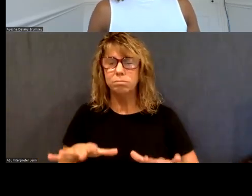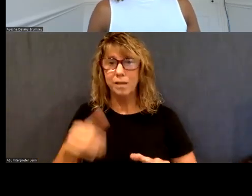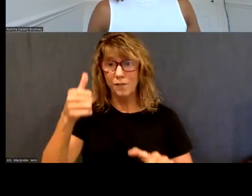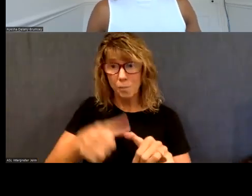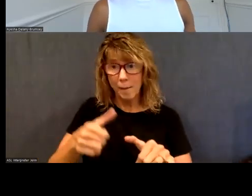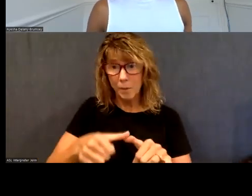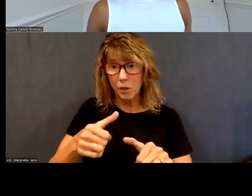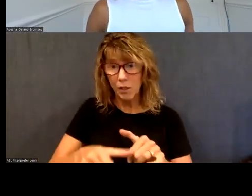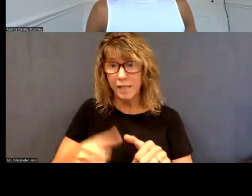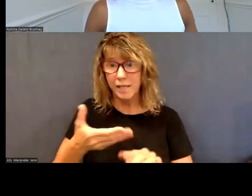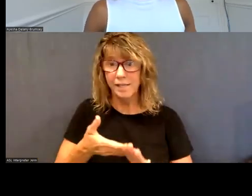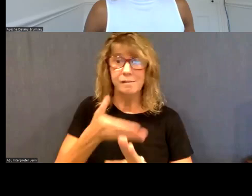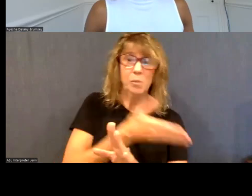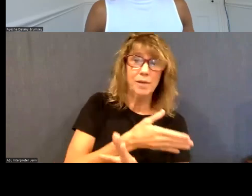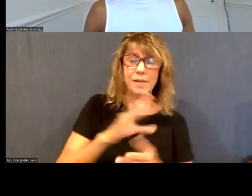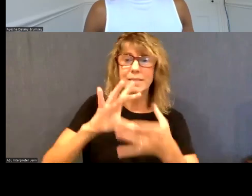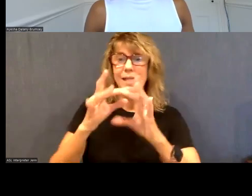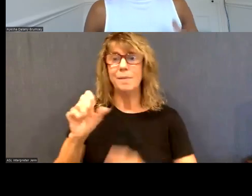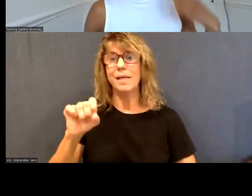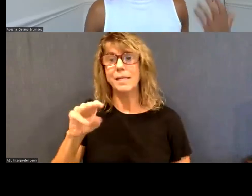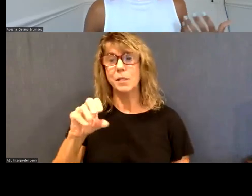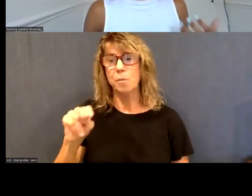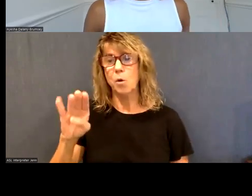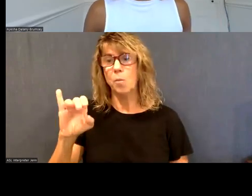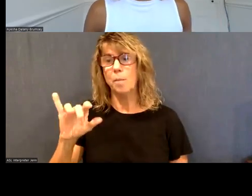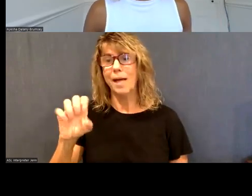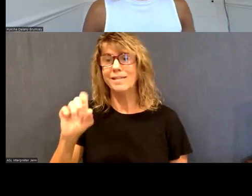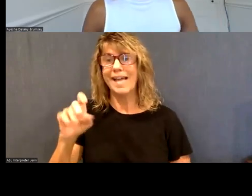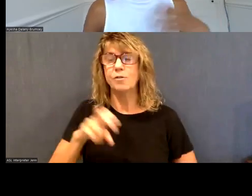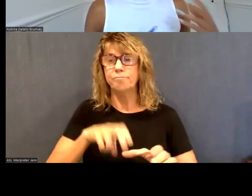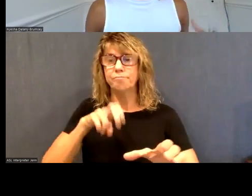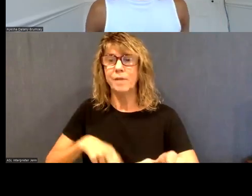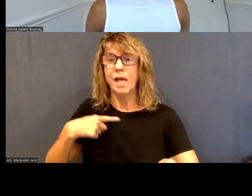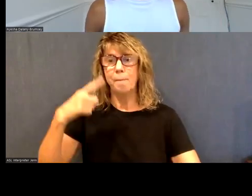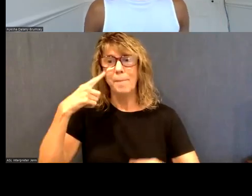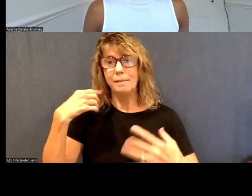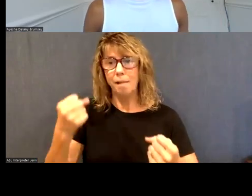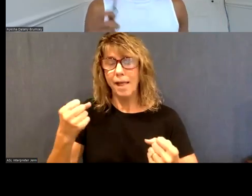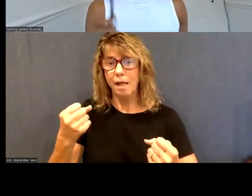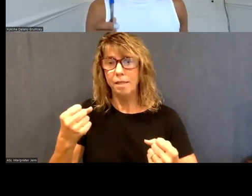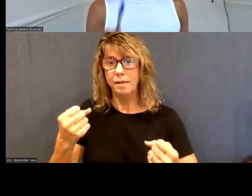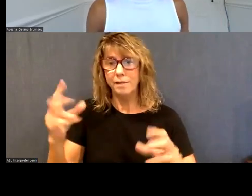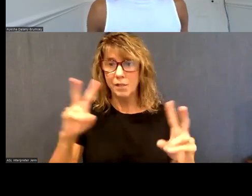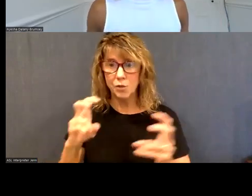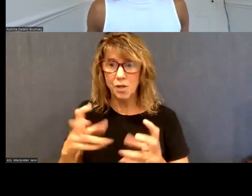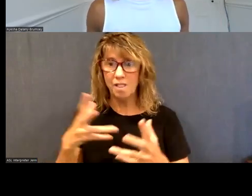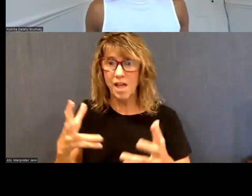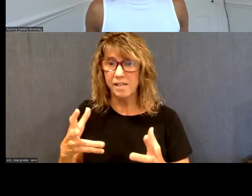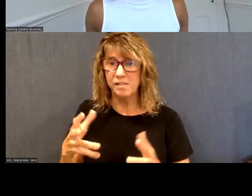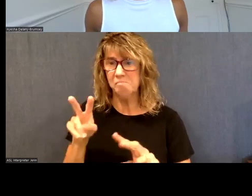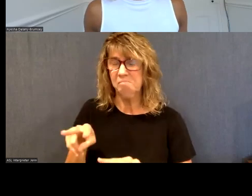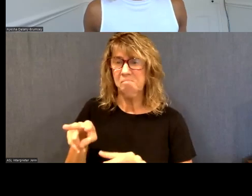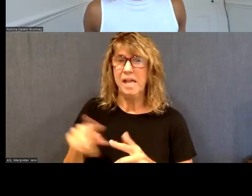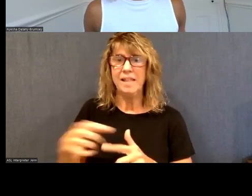in the previous Olympics, Simone Biles had to pull out for mental health issues. got a lot of flack for that, and she came back